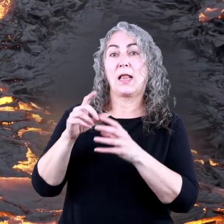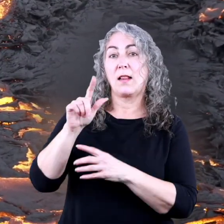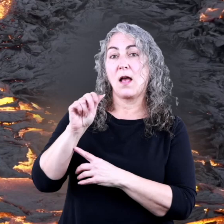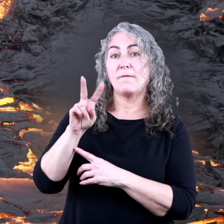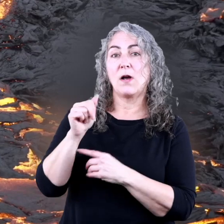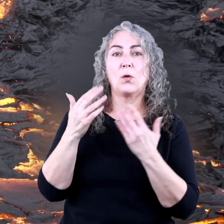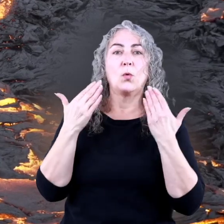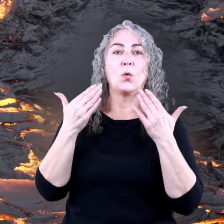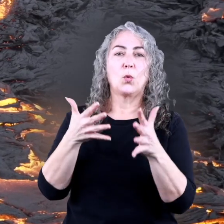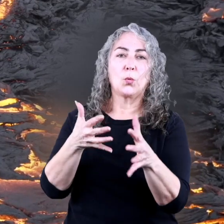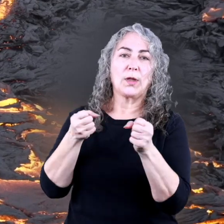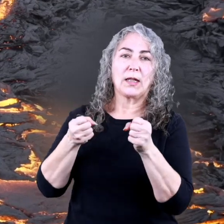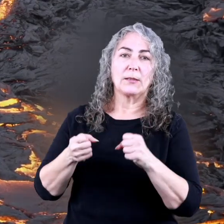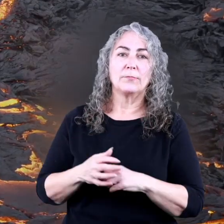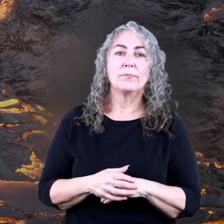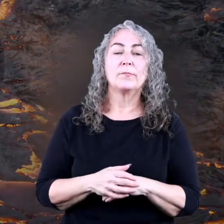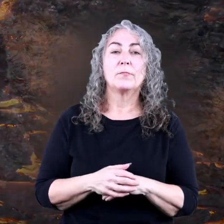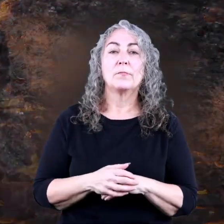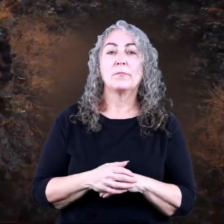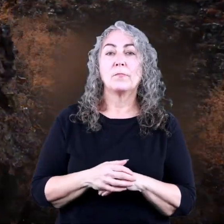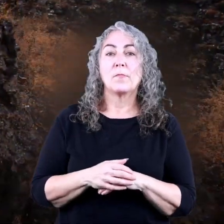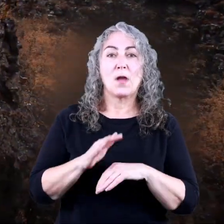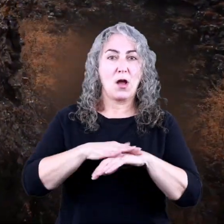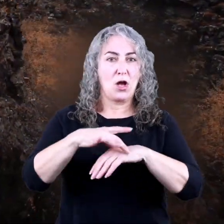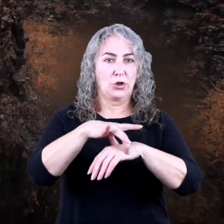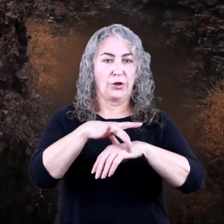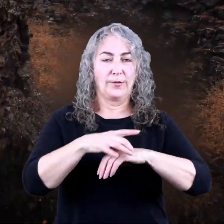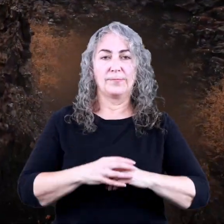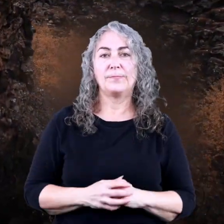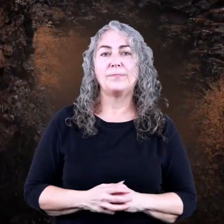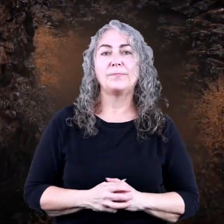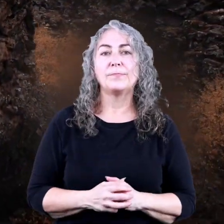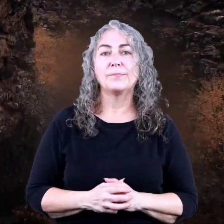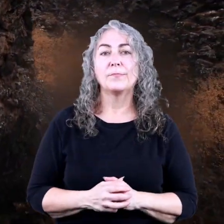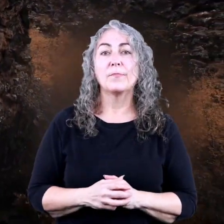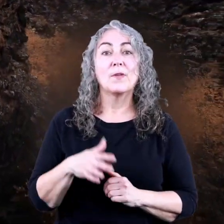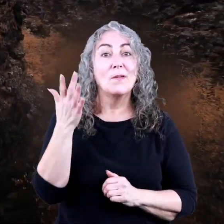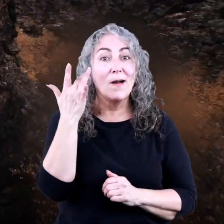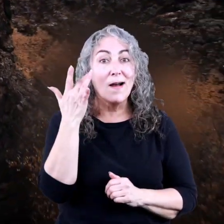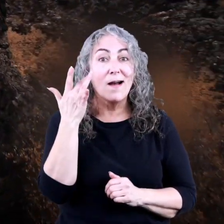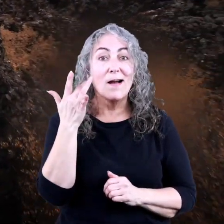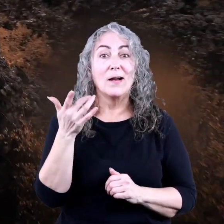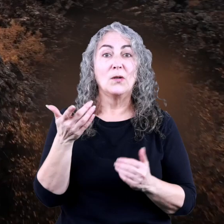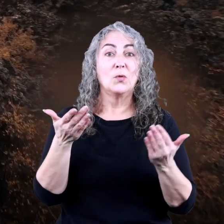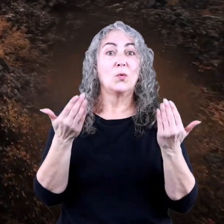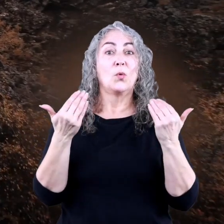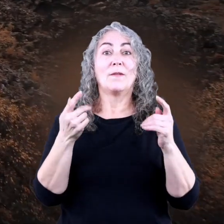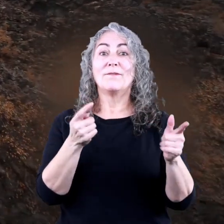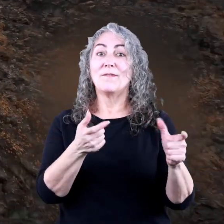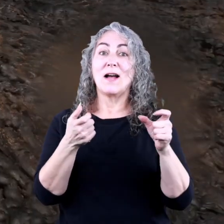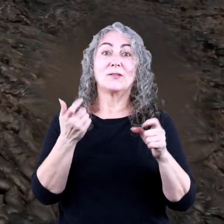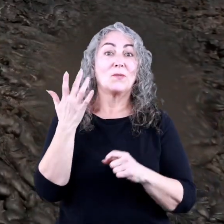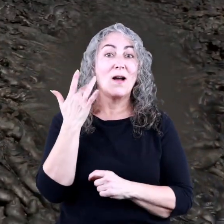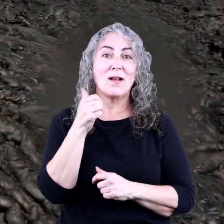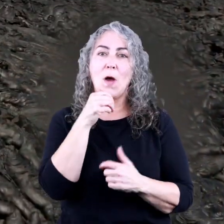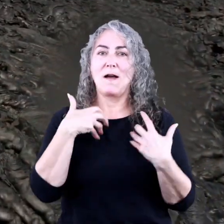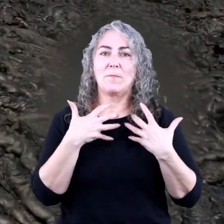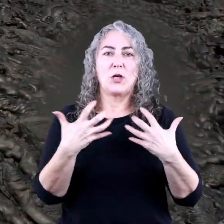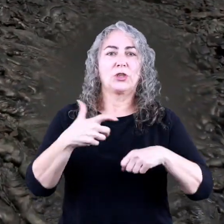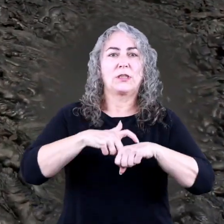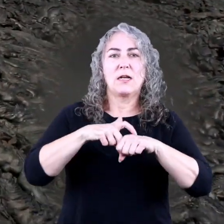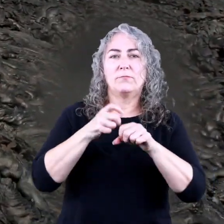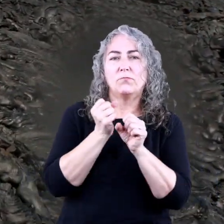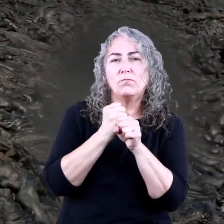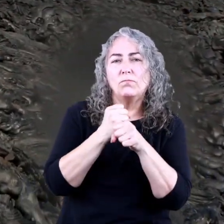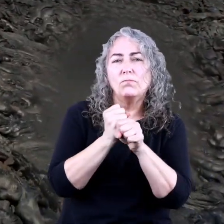lava cools very quickly on the surface of the Earth. Because these rocks cool very fast, it